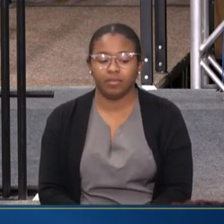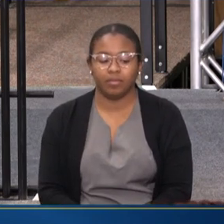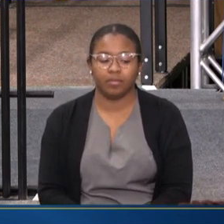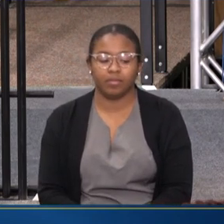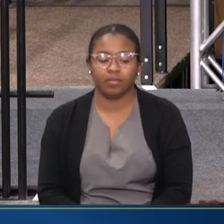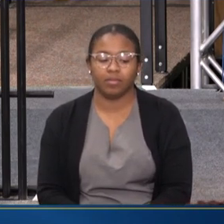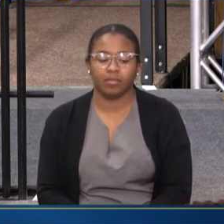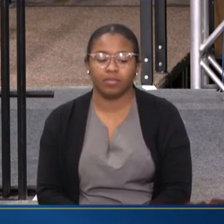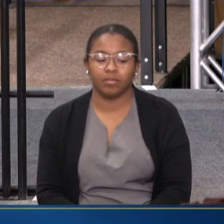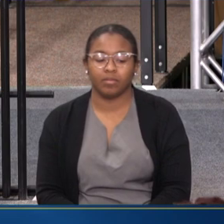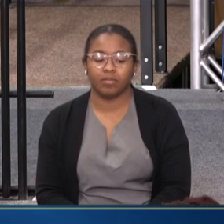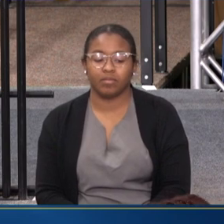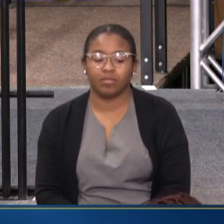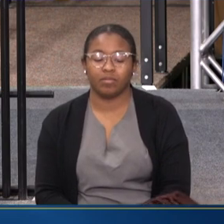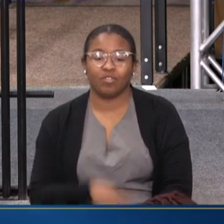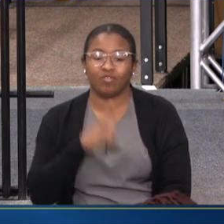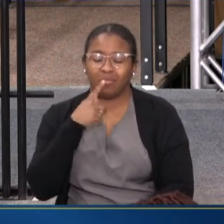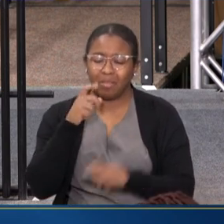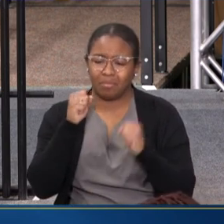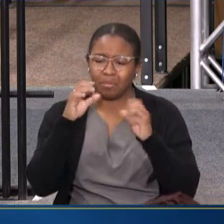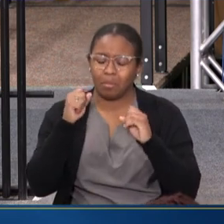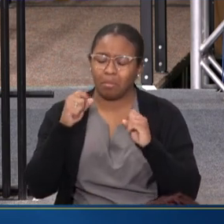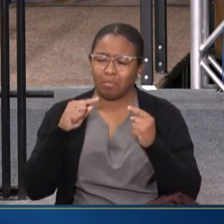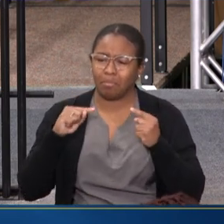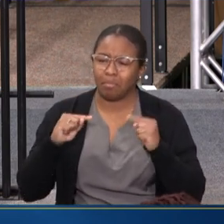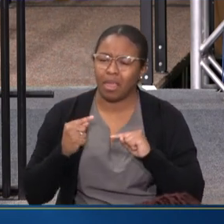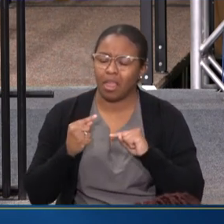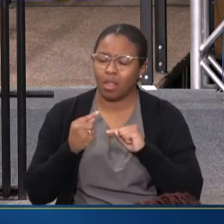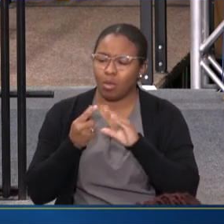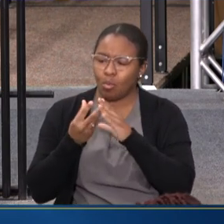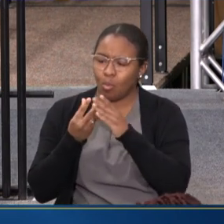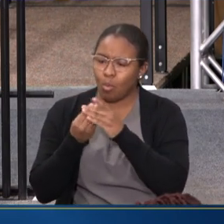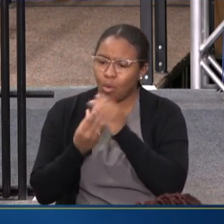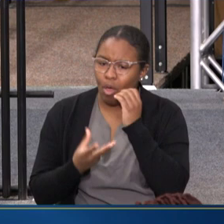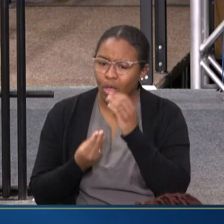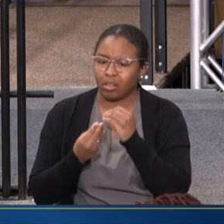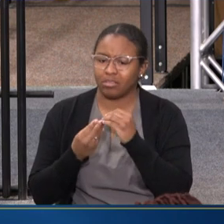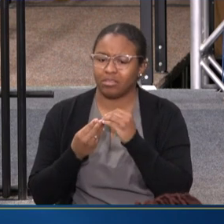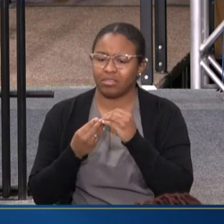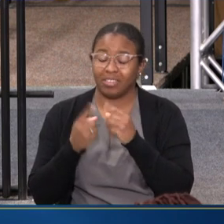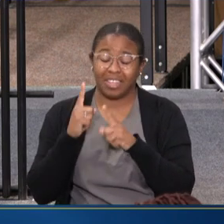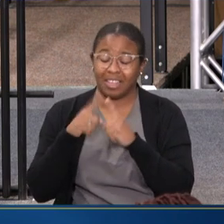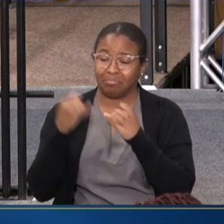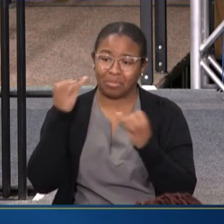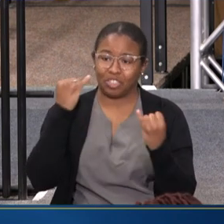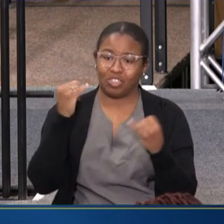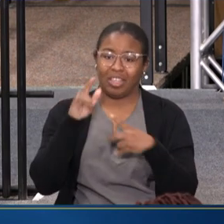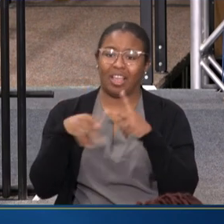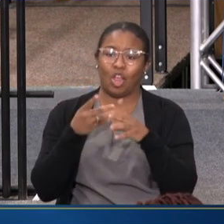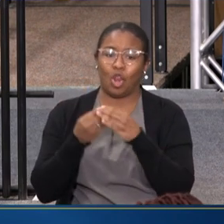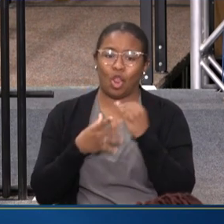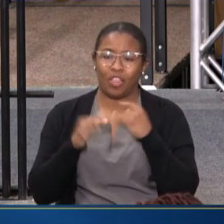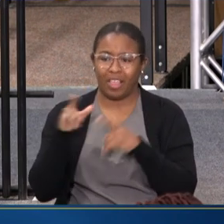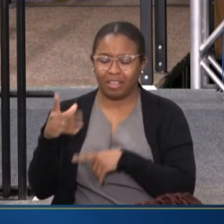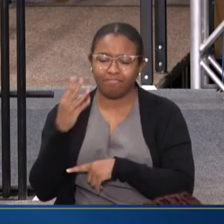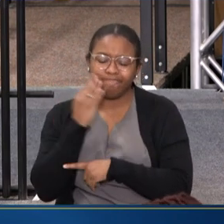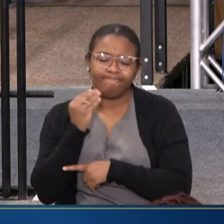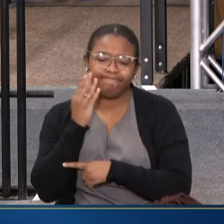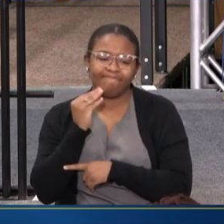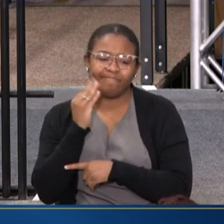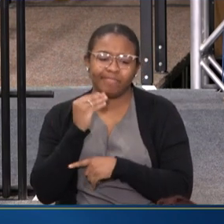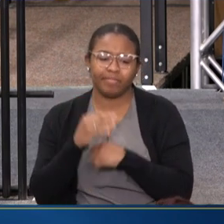FROM THE INCREDIBLE PAIN AND LOSS, UNIMAGINABLE LOSS THAT LIZ HAS ENDURED,